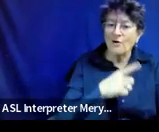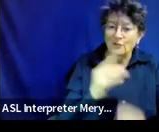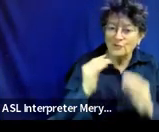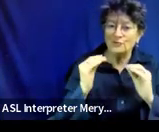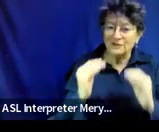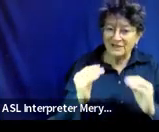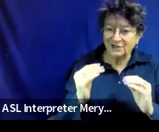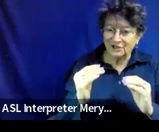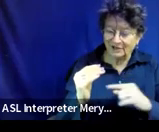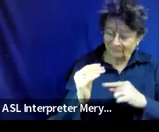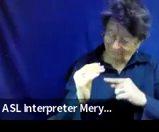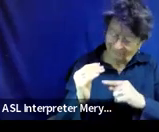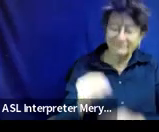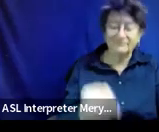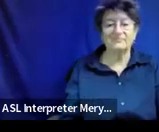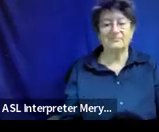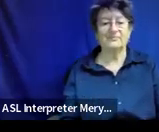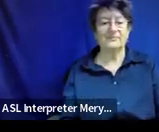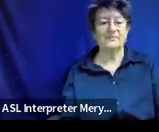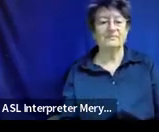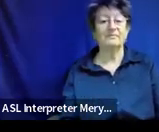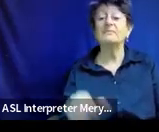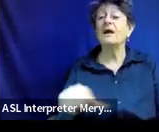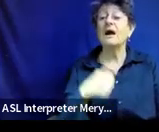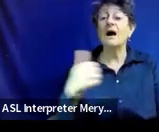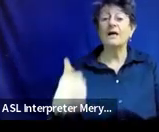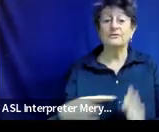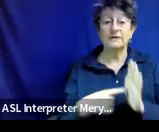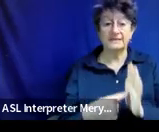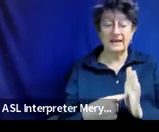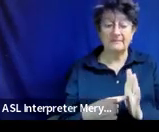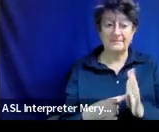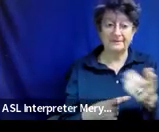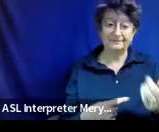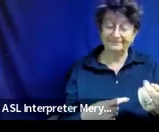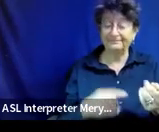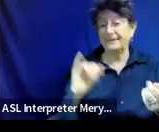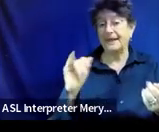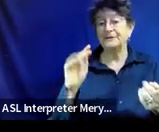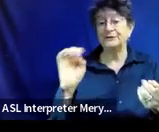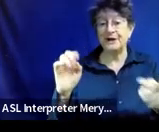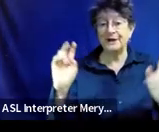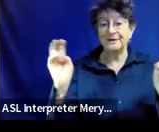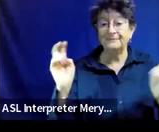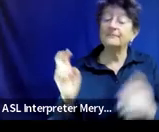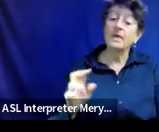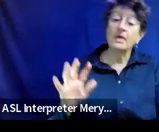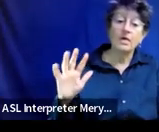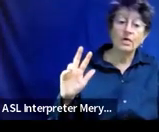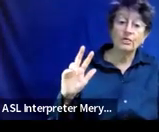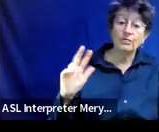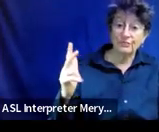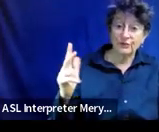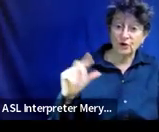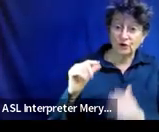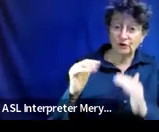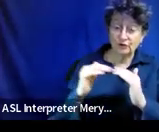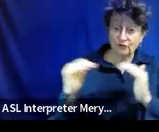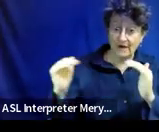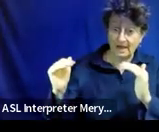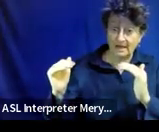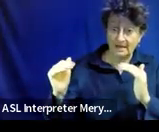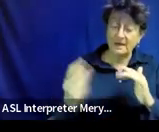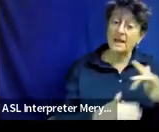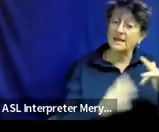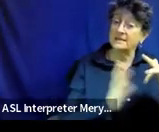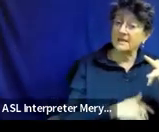Another example, Jane is in third grade, and she has a deficit